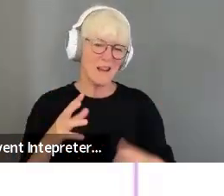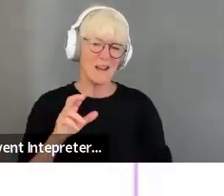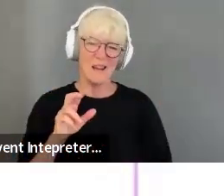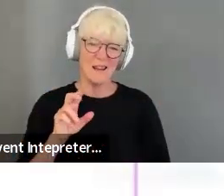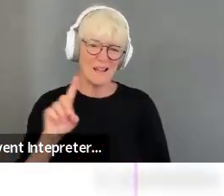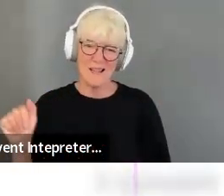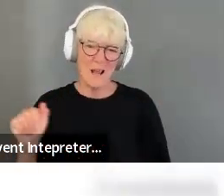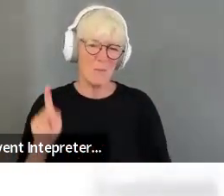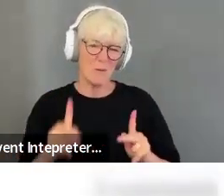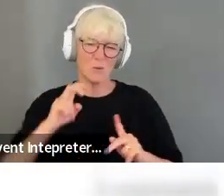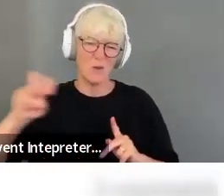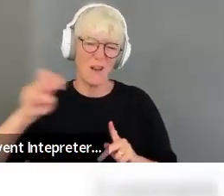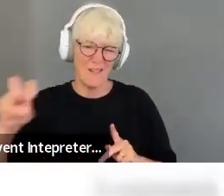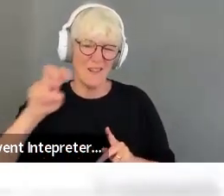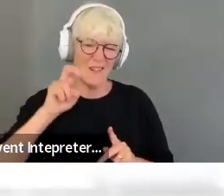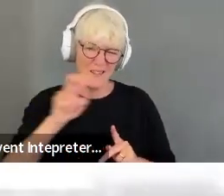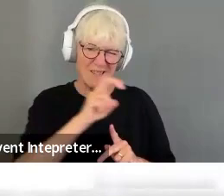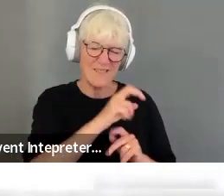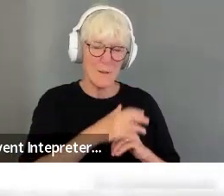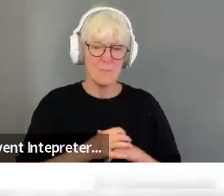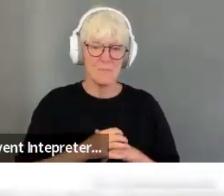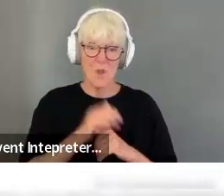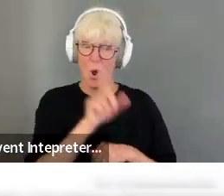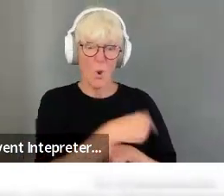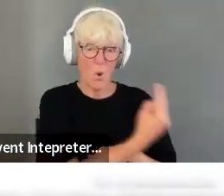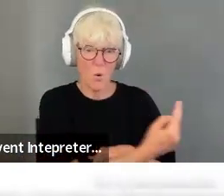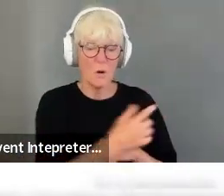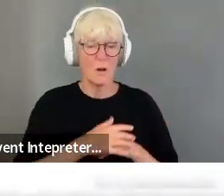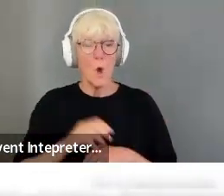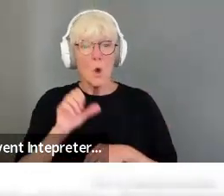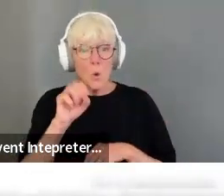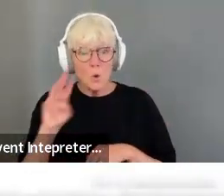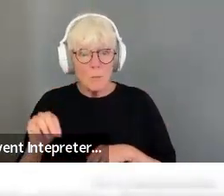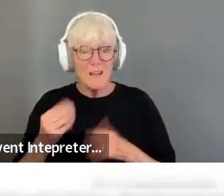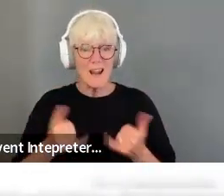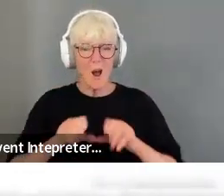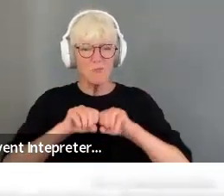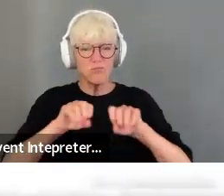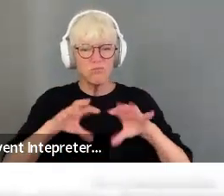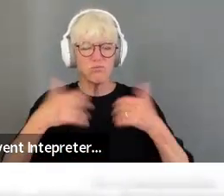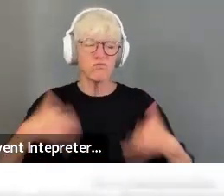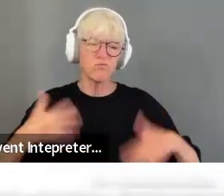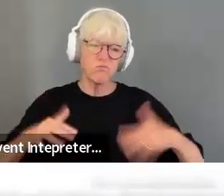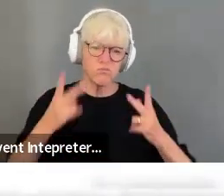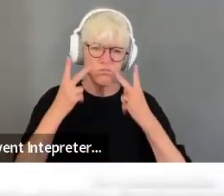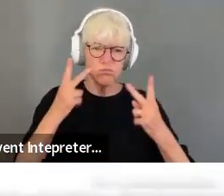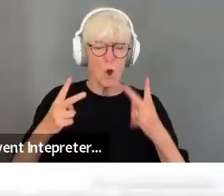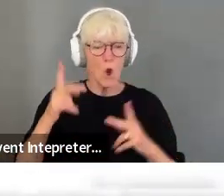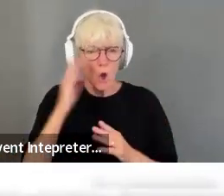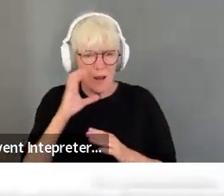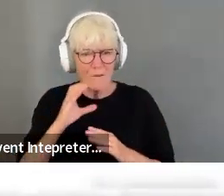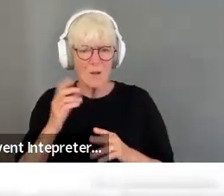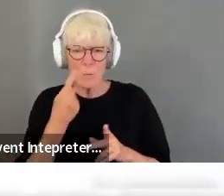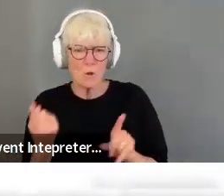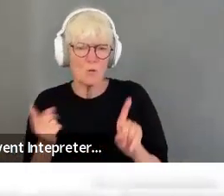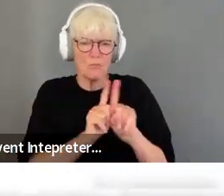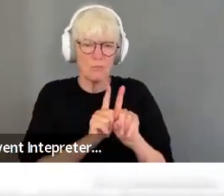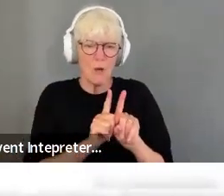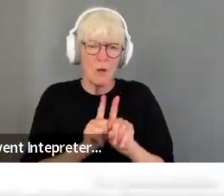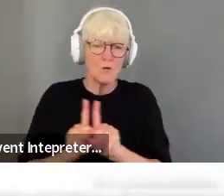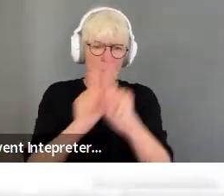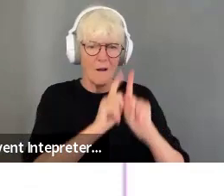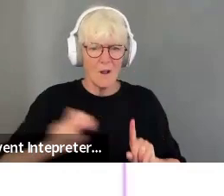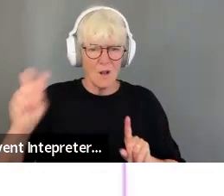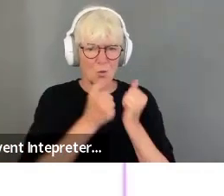Harrison is not alone. Social media sites are flooded with posts from travelers looking for caregiver recommendations for destinations around the